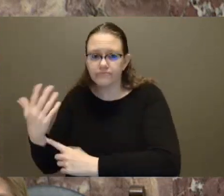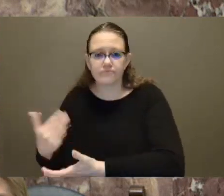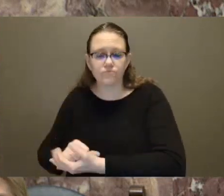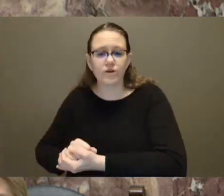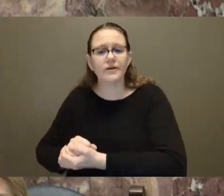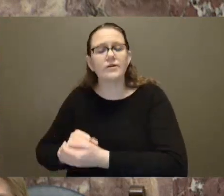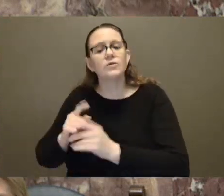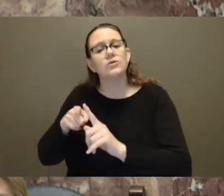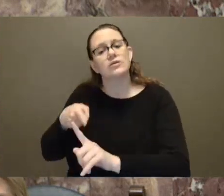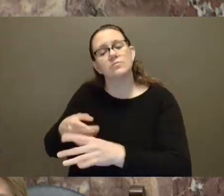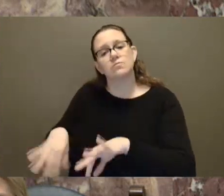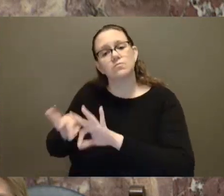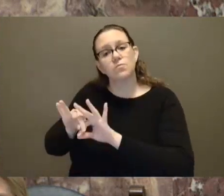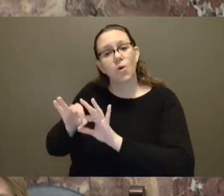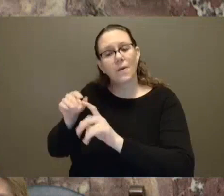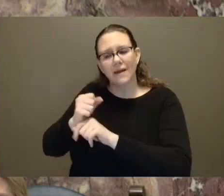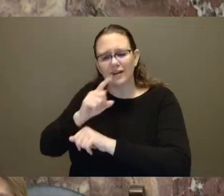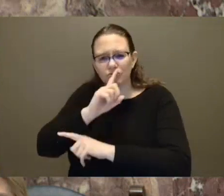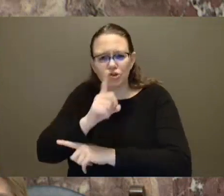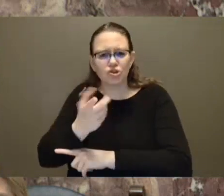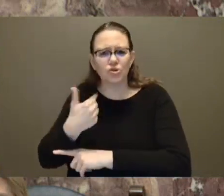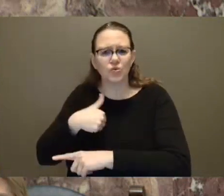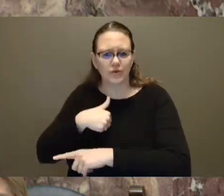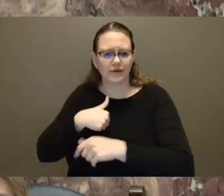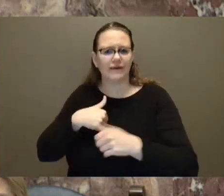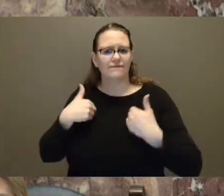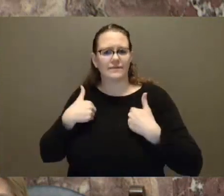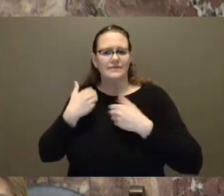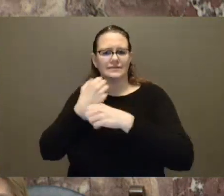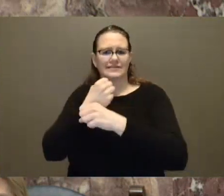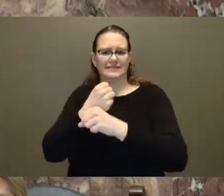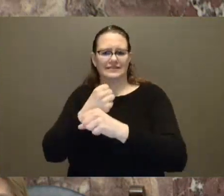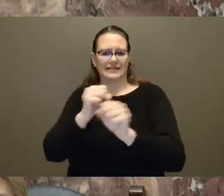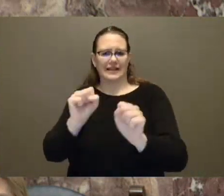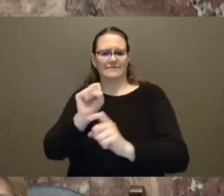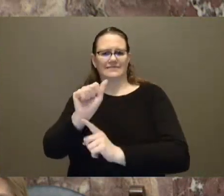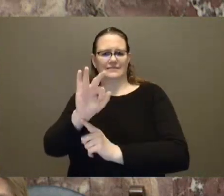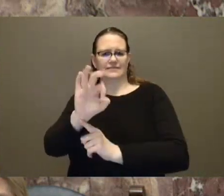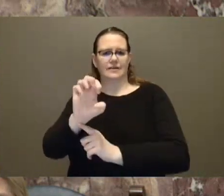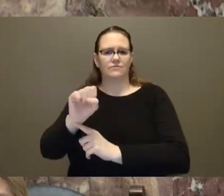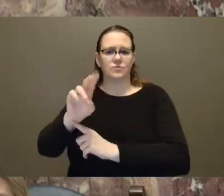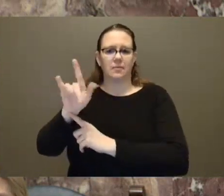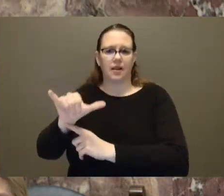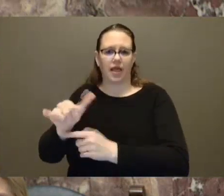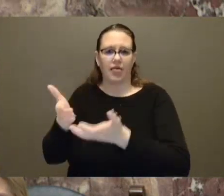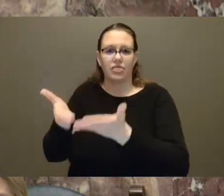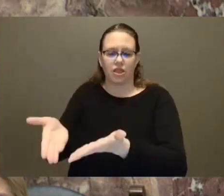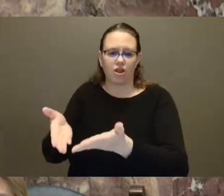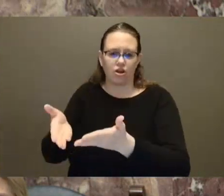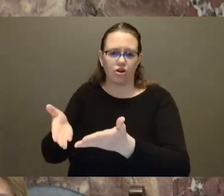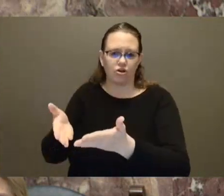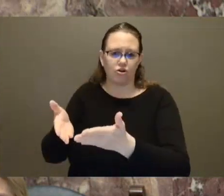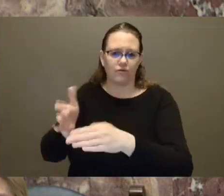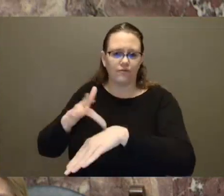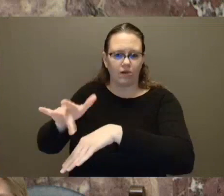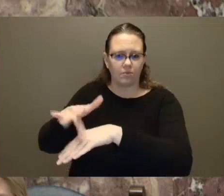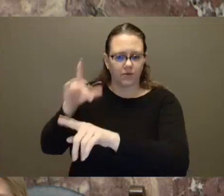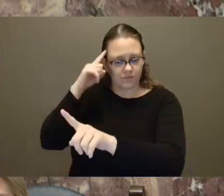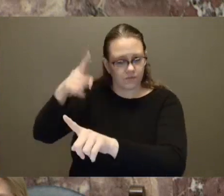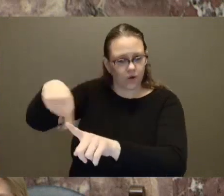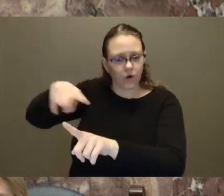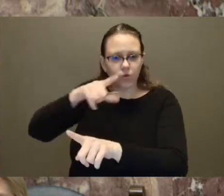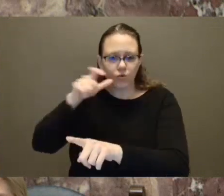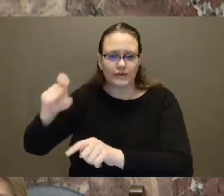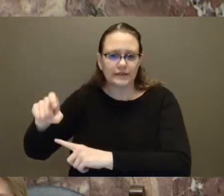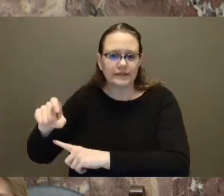diverted safe supply, it pales in comparison to what organized crime is doing in terms of fentanyl